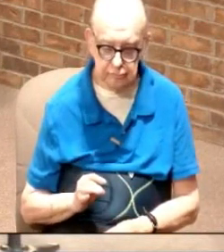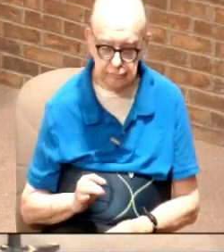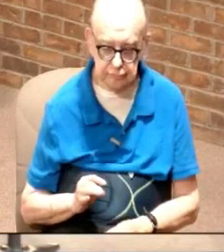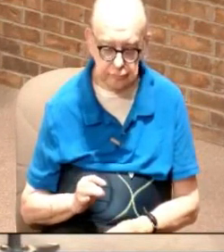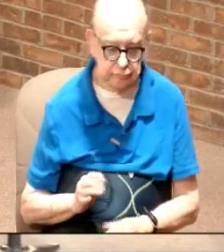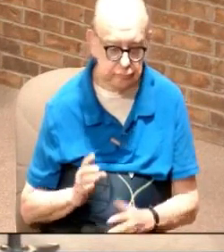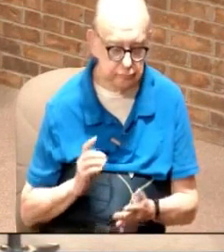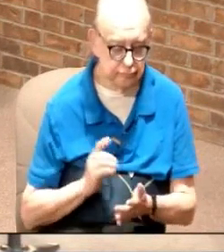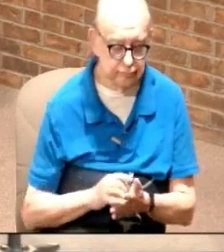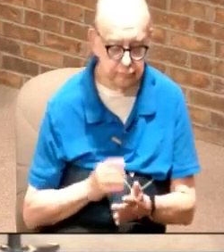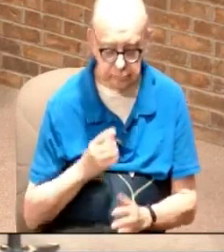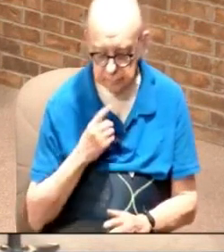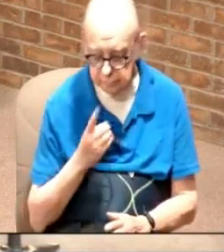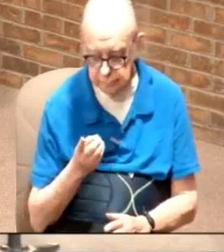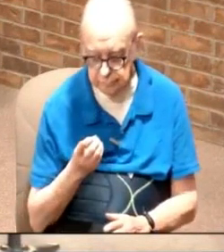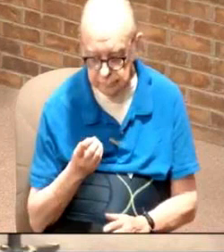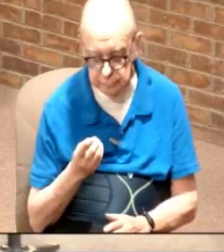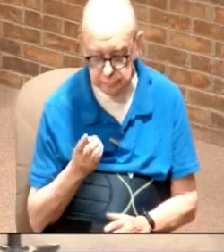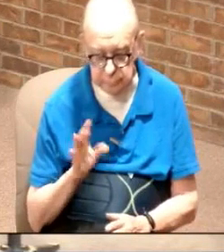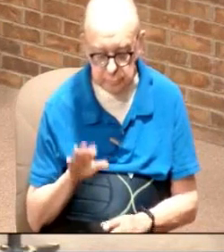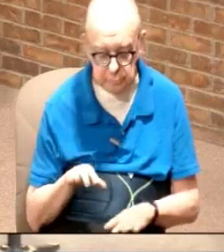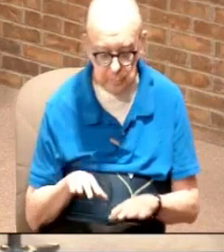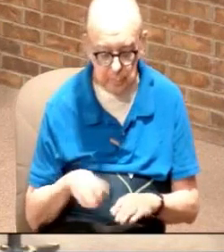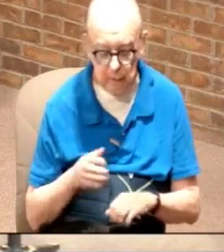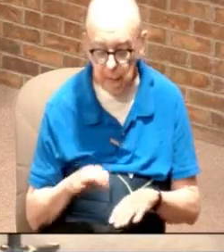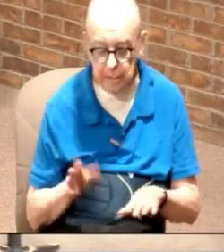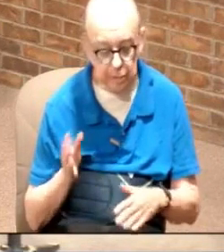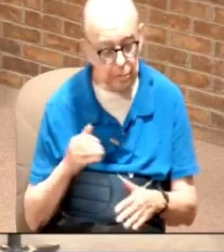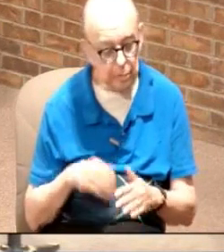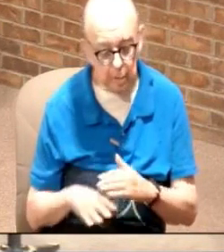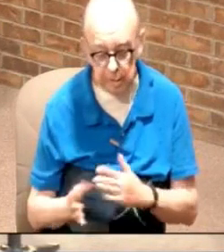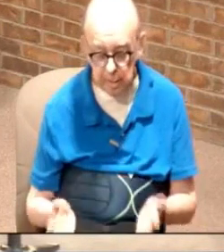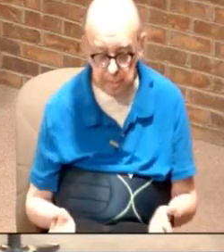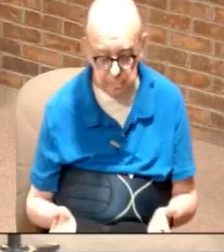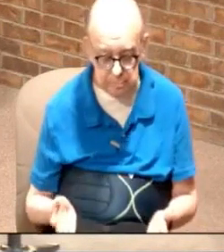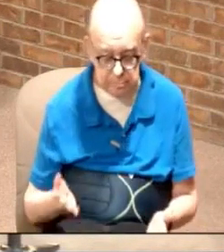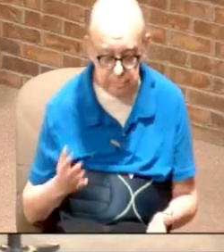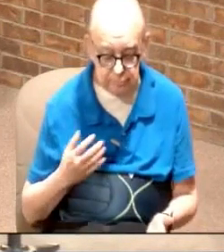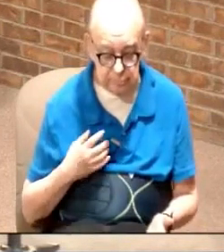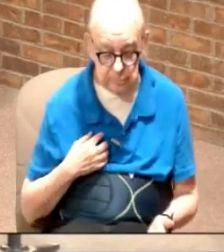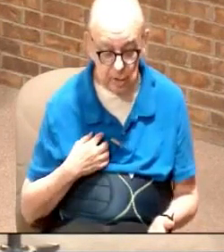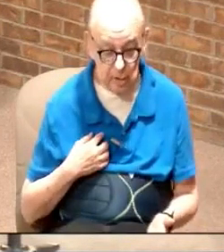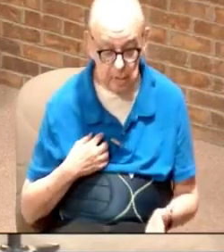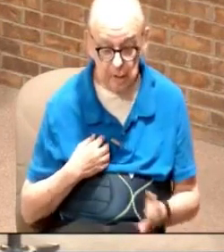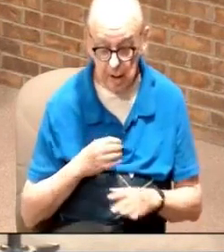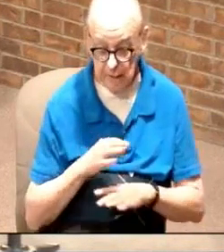and the doctor says how did you walk in here and I sit on my feet